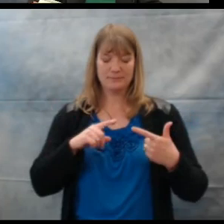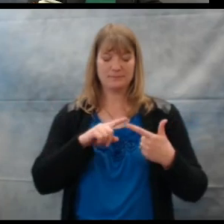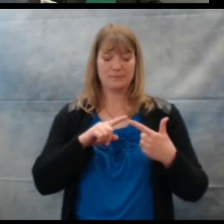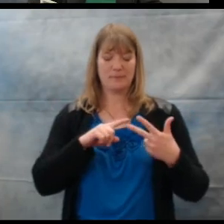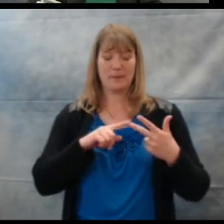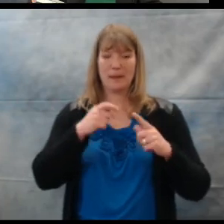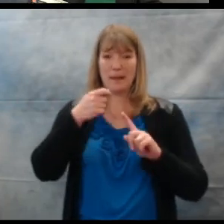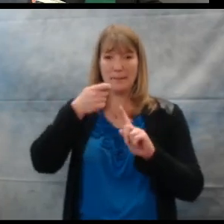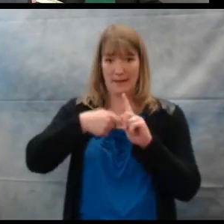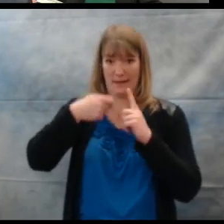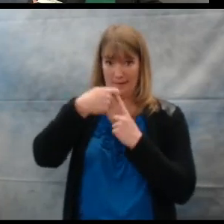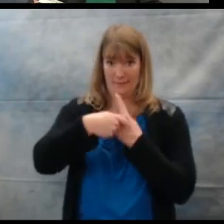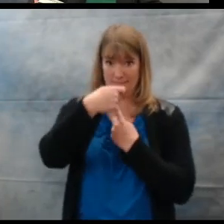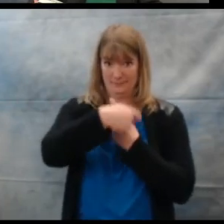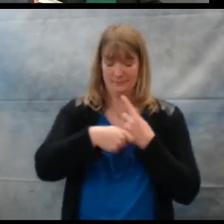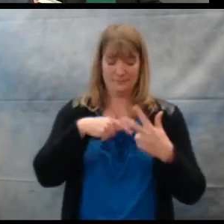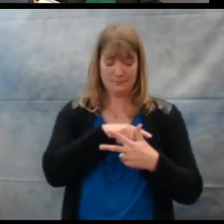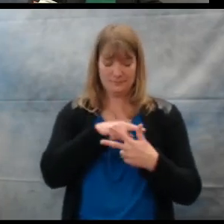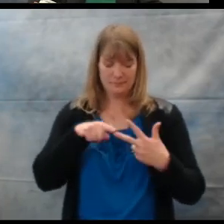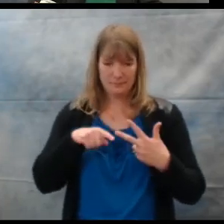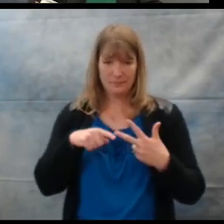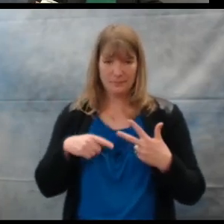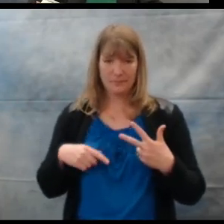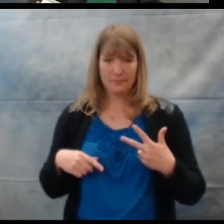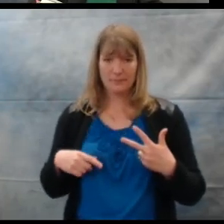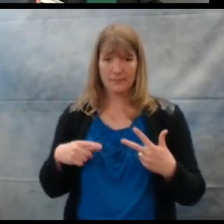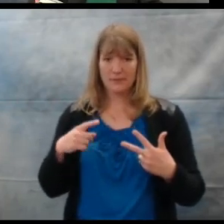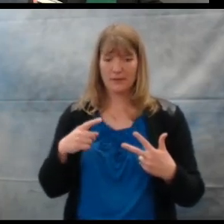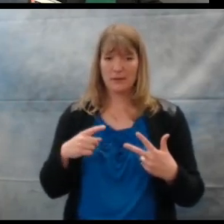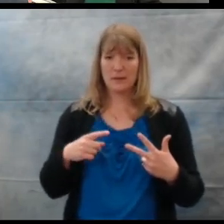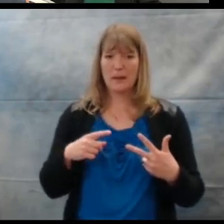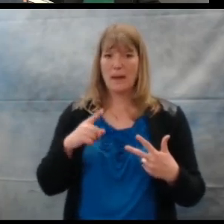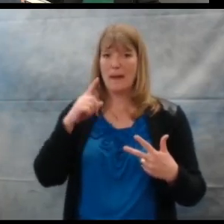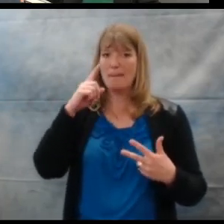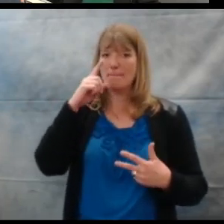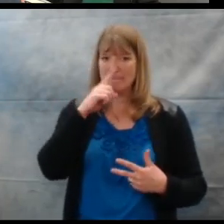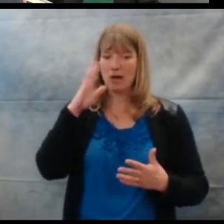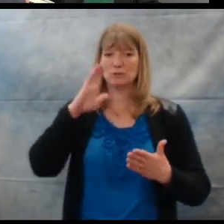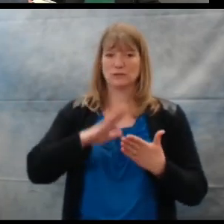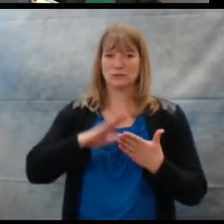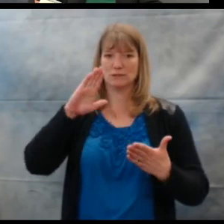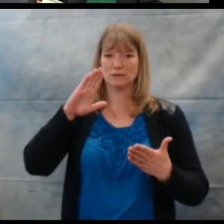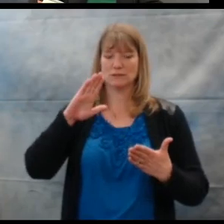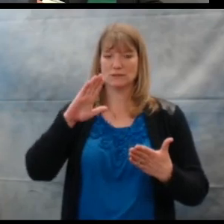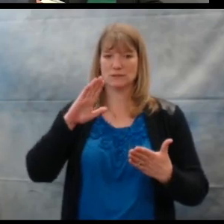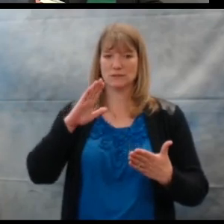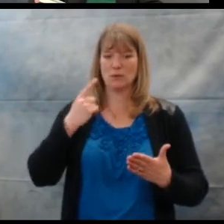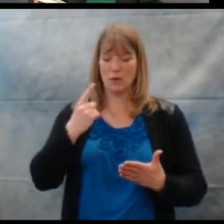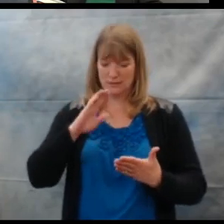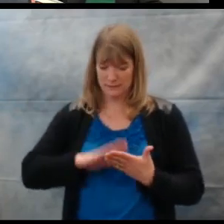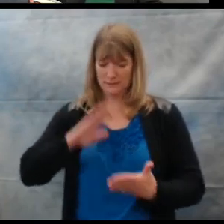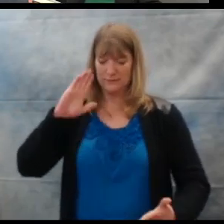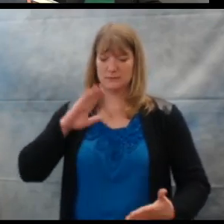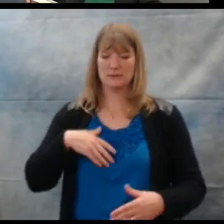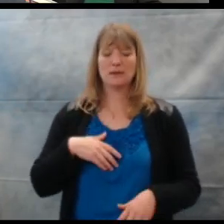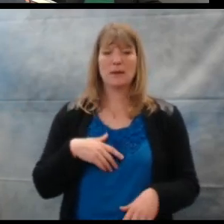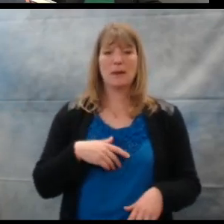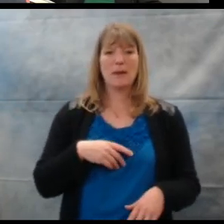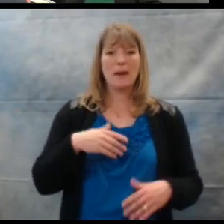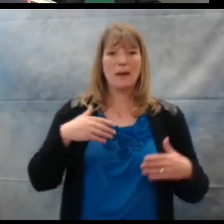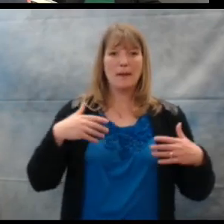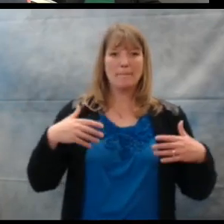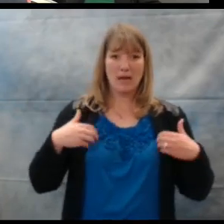and a banana. Helping the child hear the beats of mouse, one syllable.